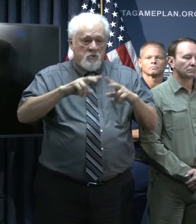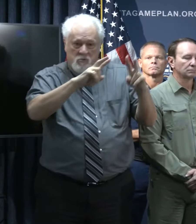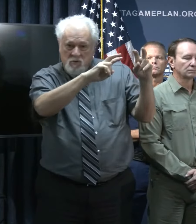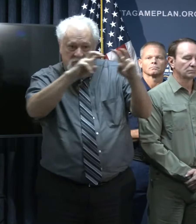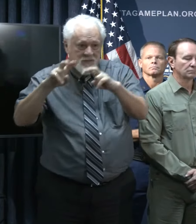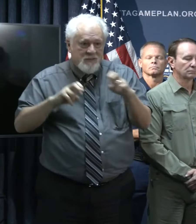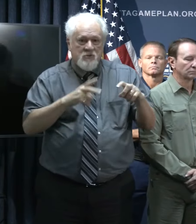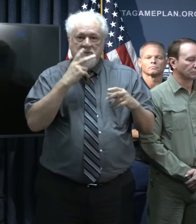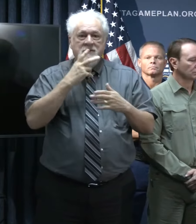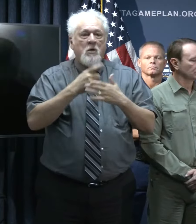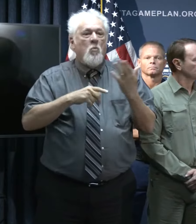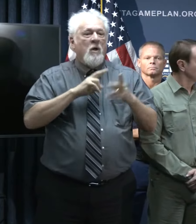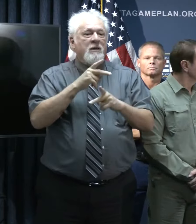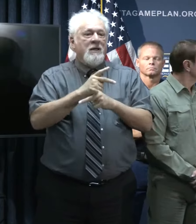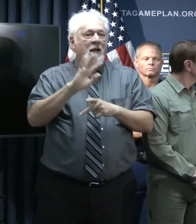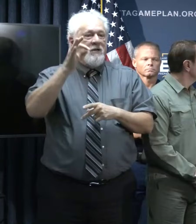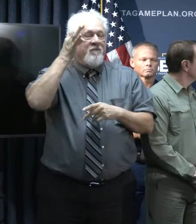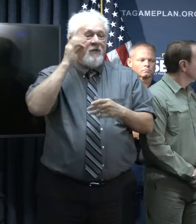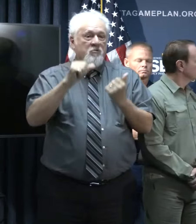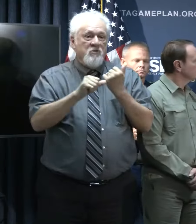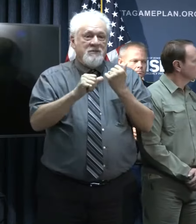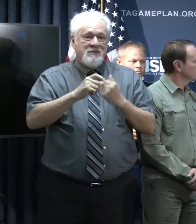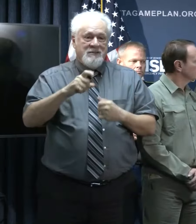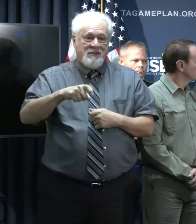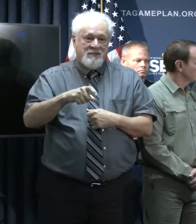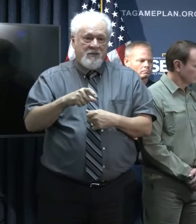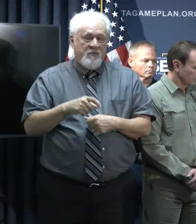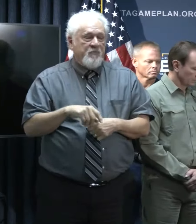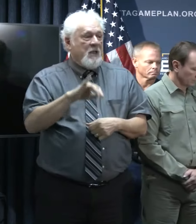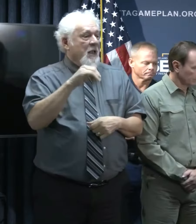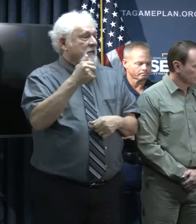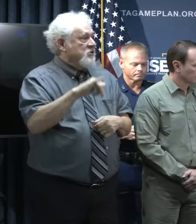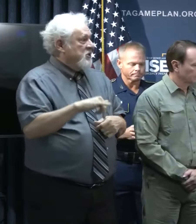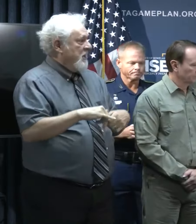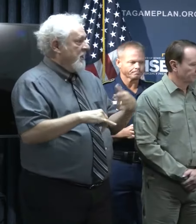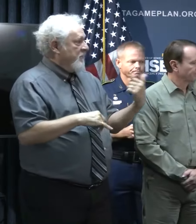may be needed. Thank you. Jay, quick update.